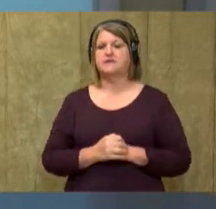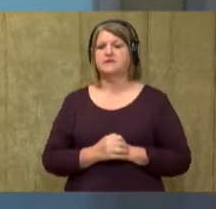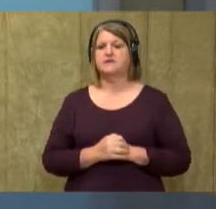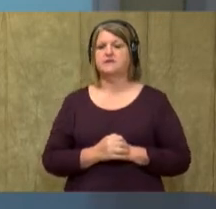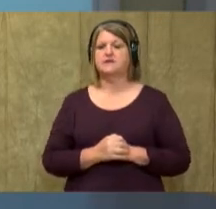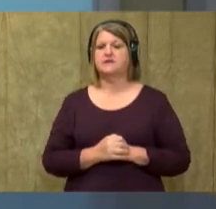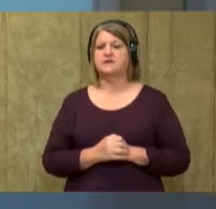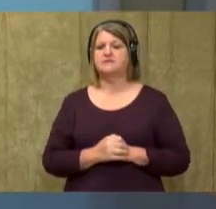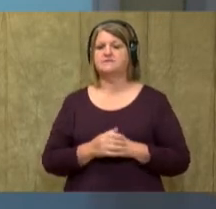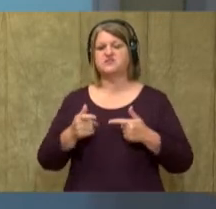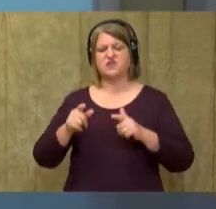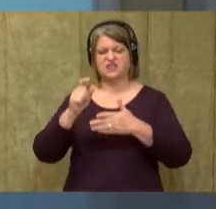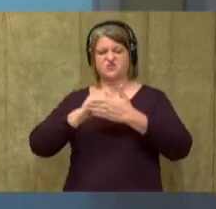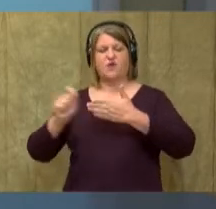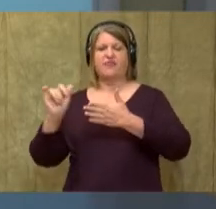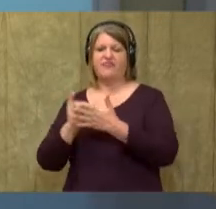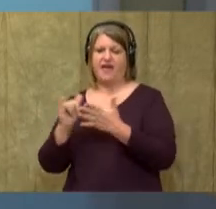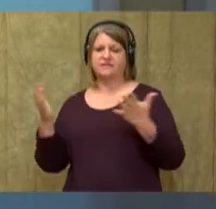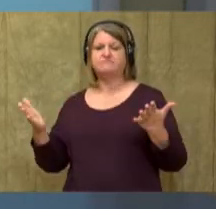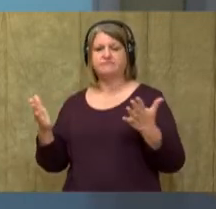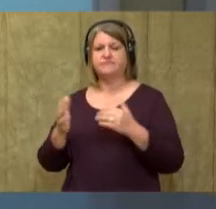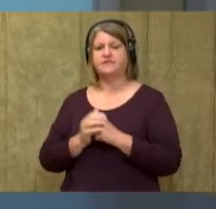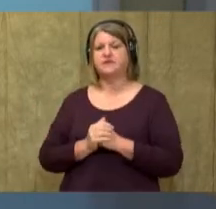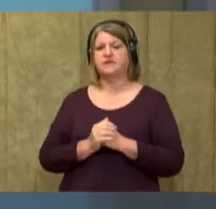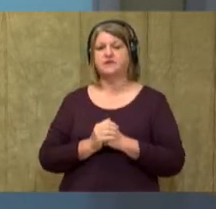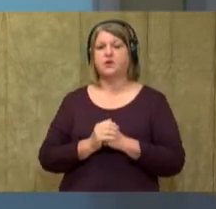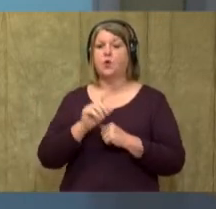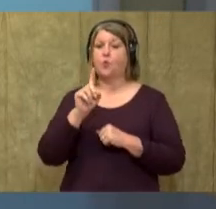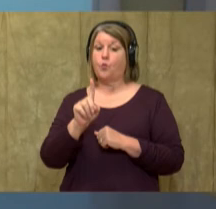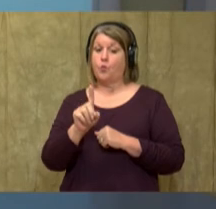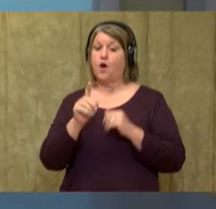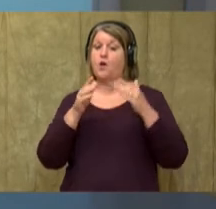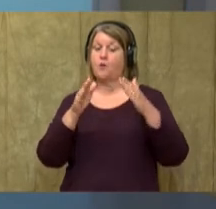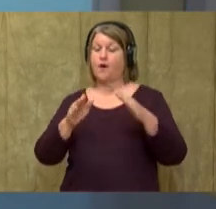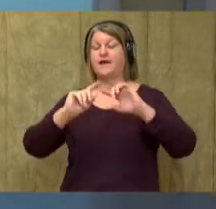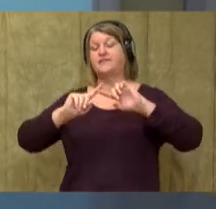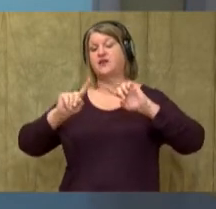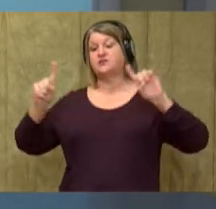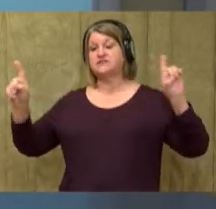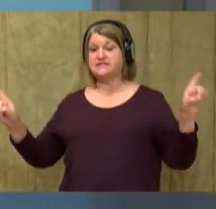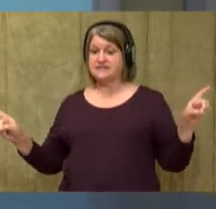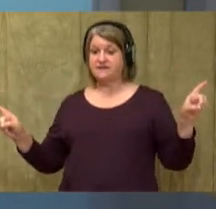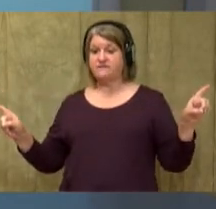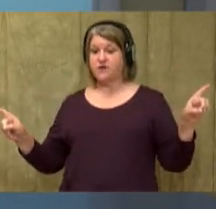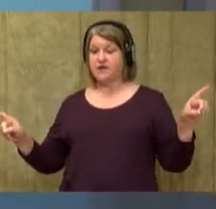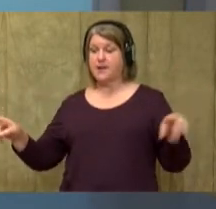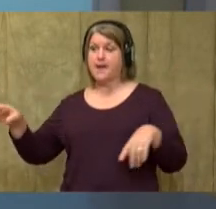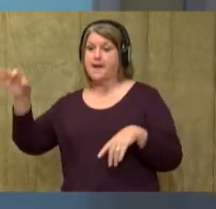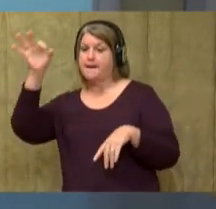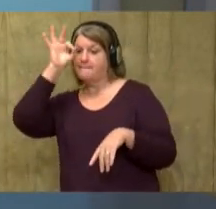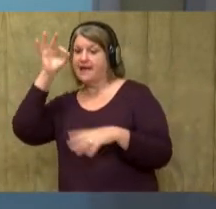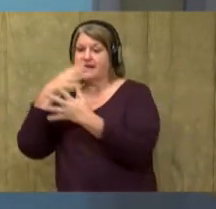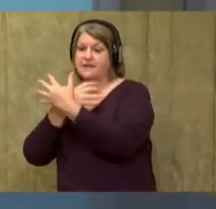So, let's write that. So, one way that they are different is pandas live in zoos